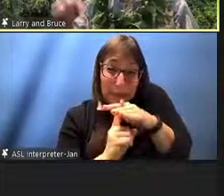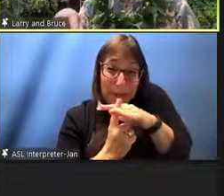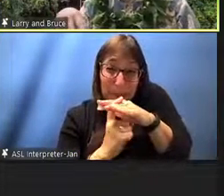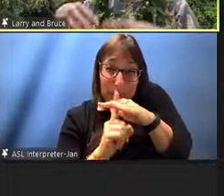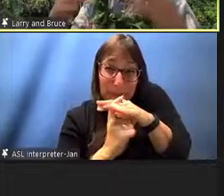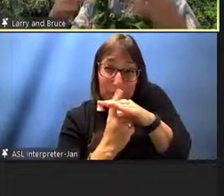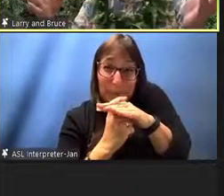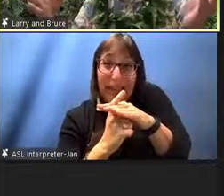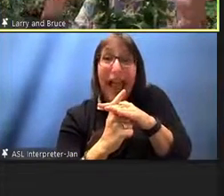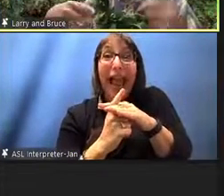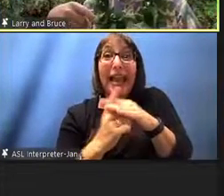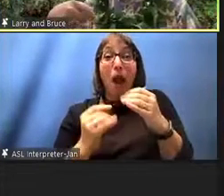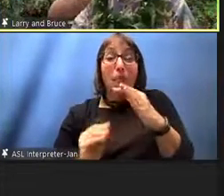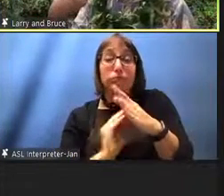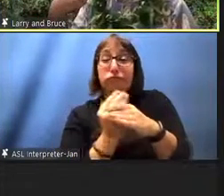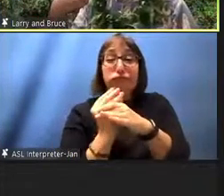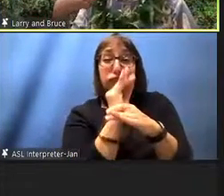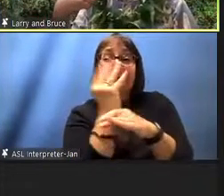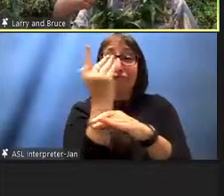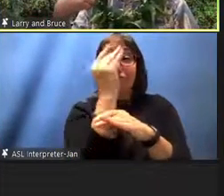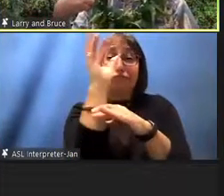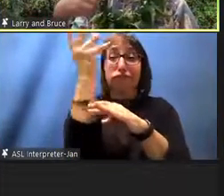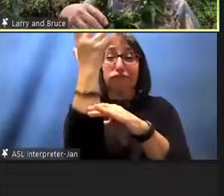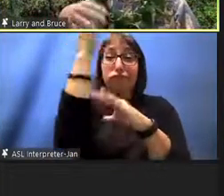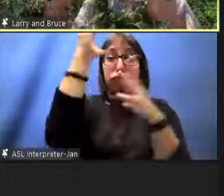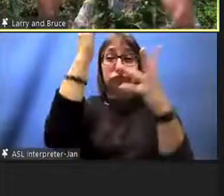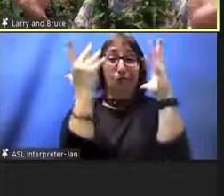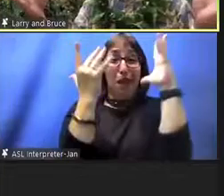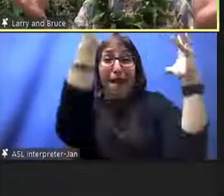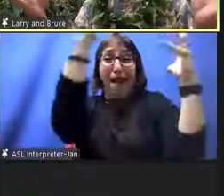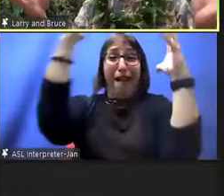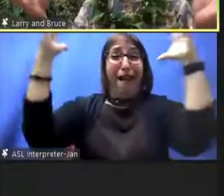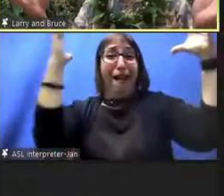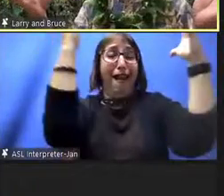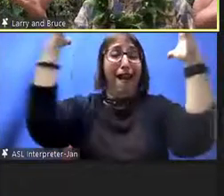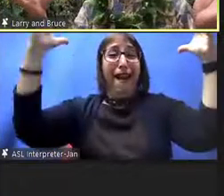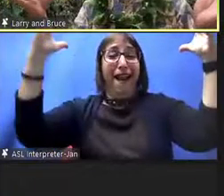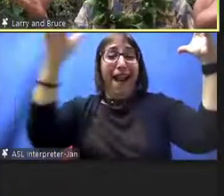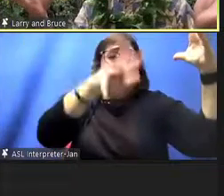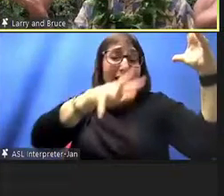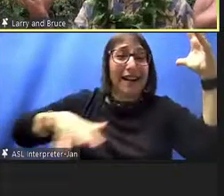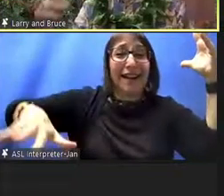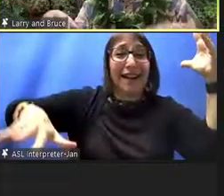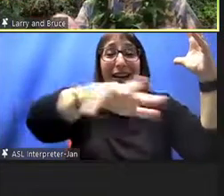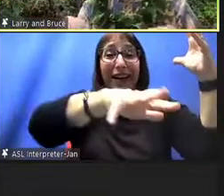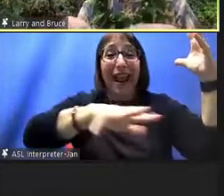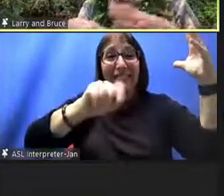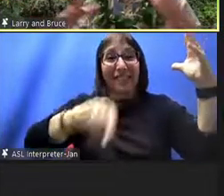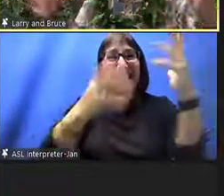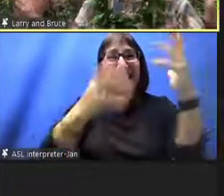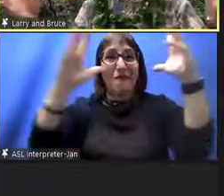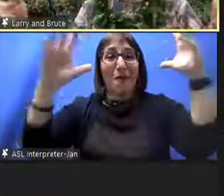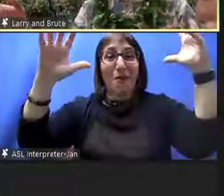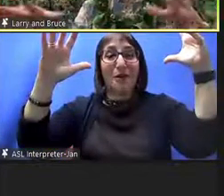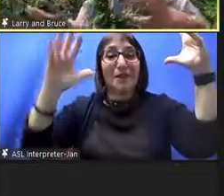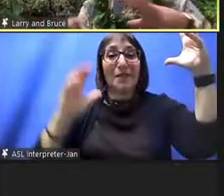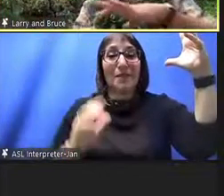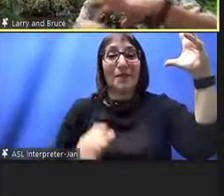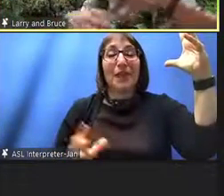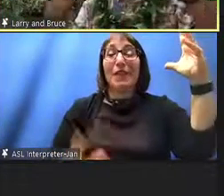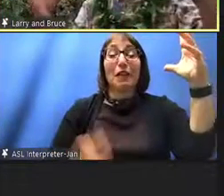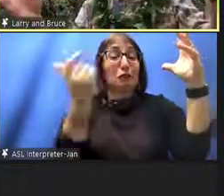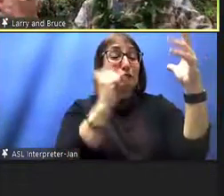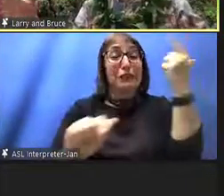now joined the rest of the uh whole environment here the forest a mess of greens